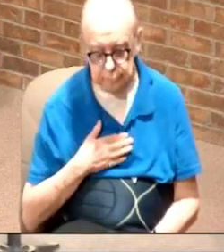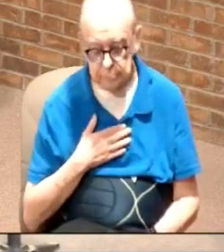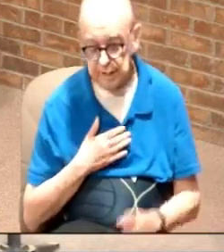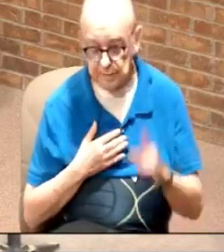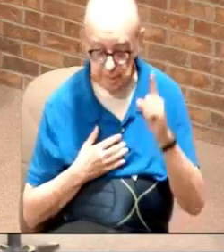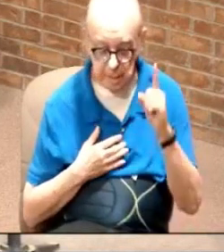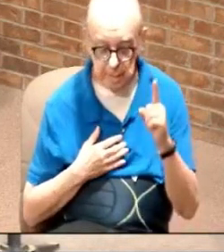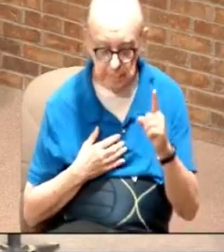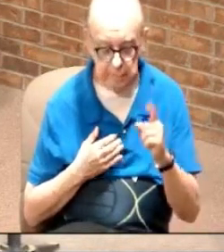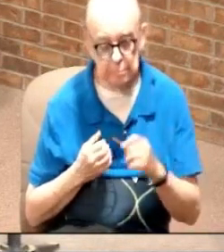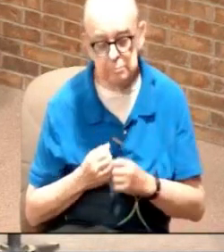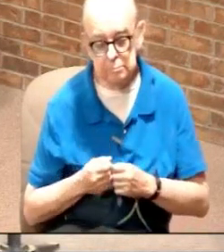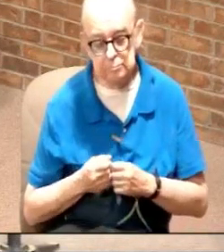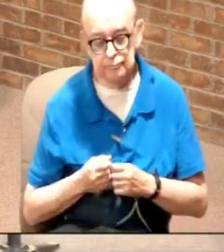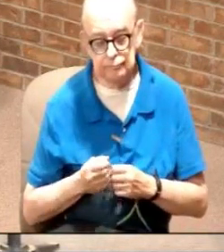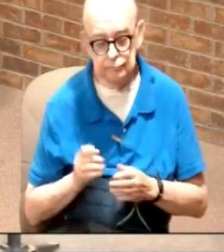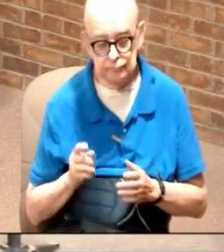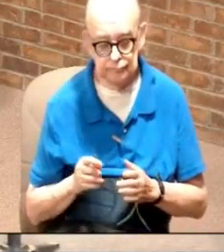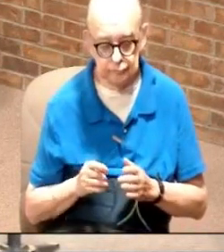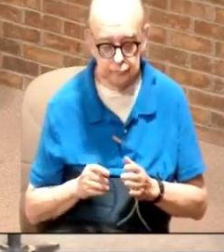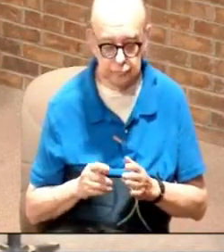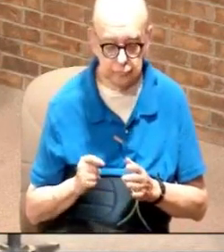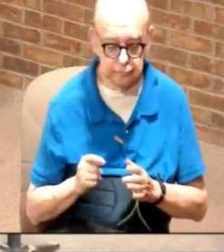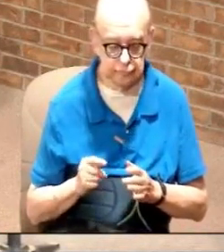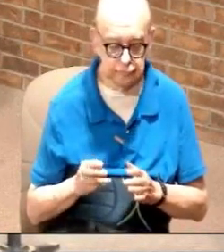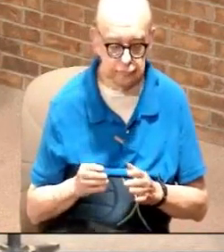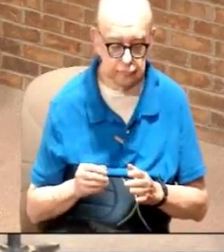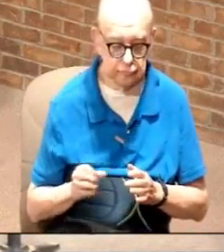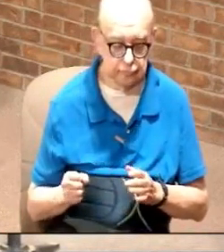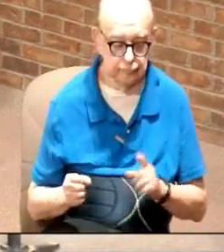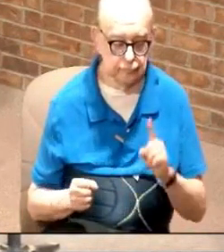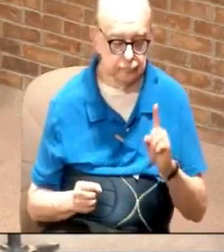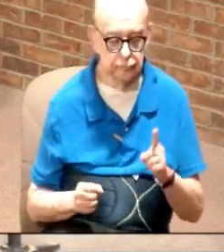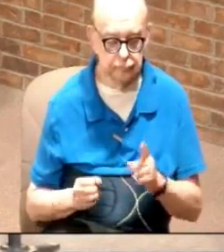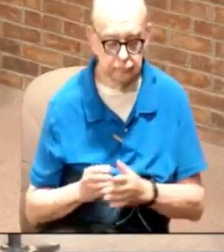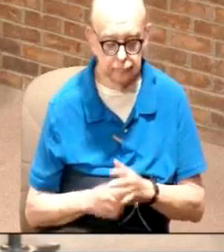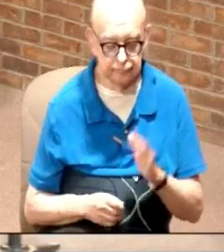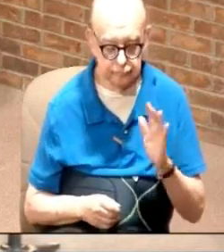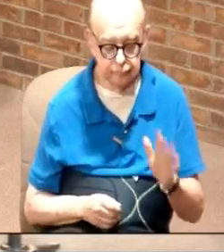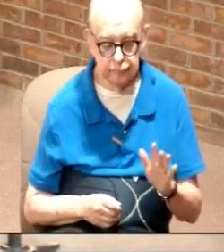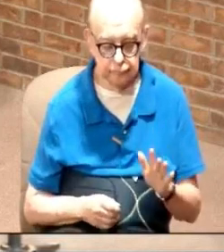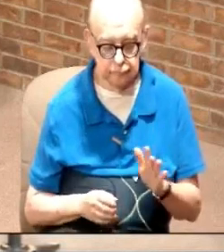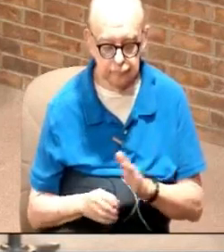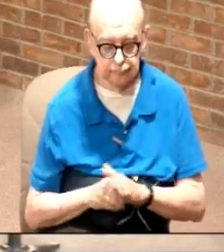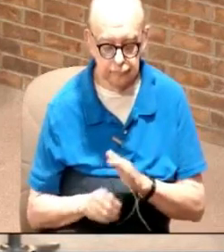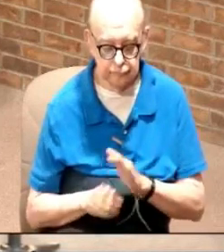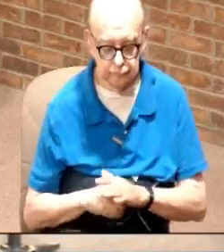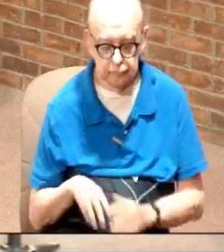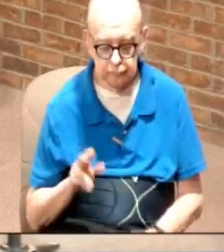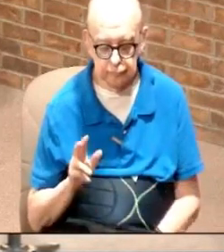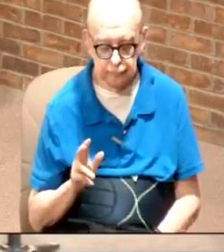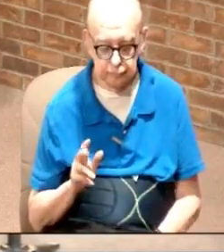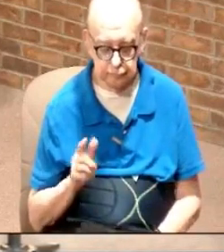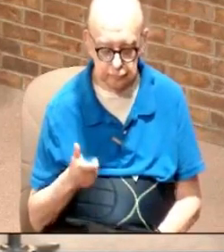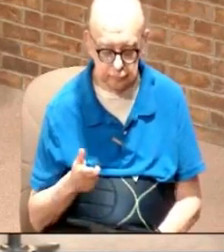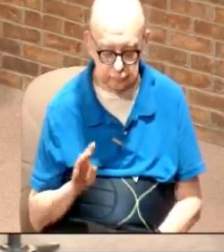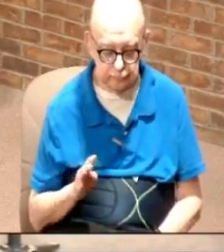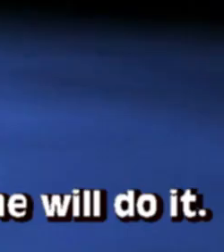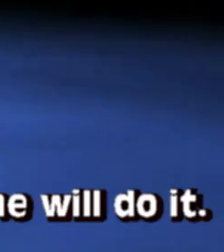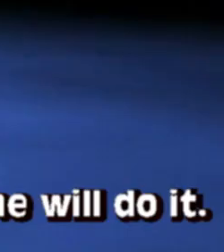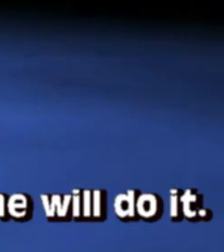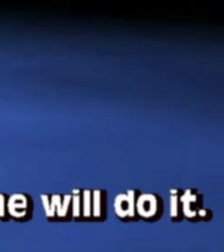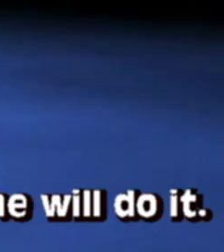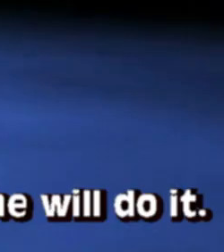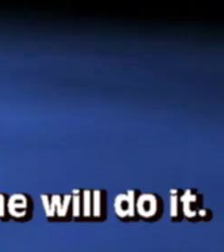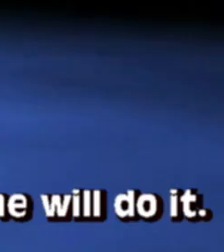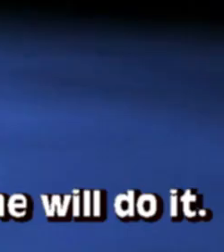him and so in first Thessalonians chapter five verse number 24 24 says